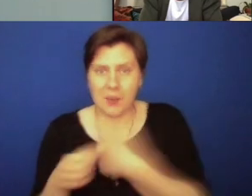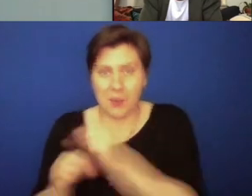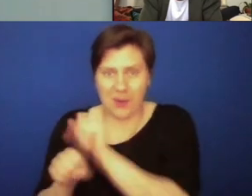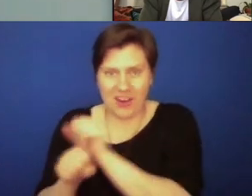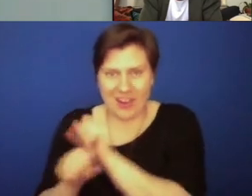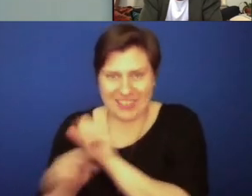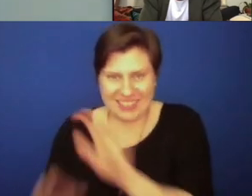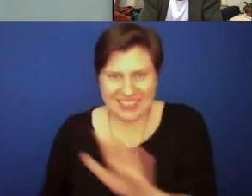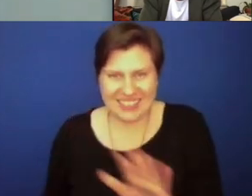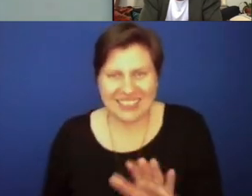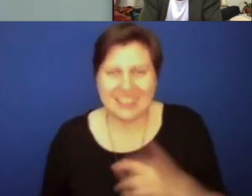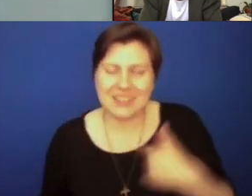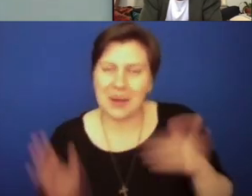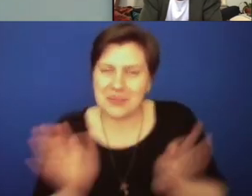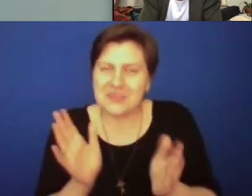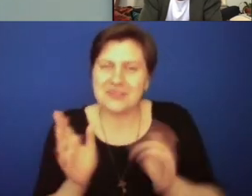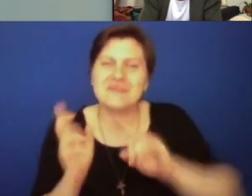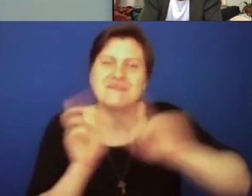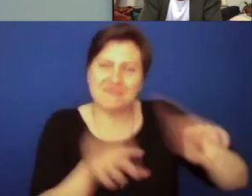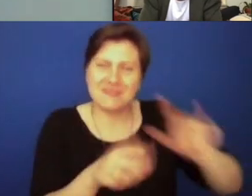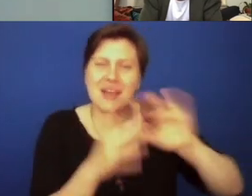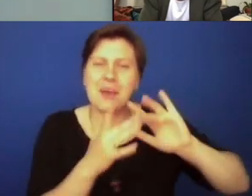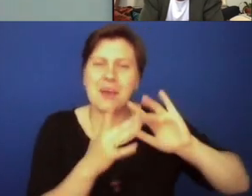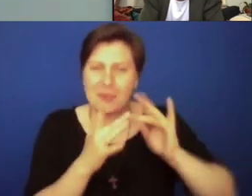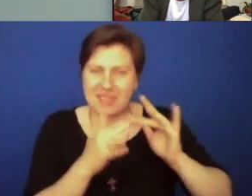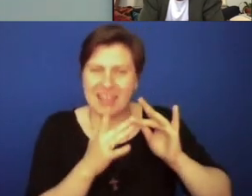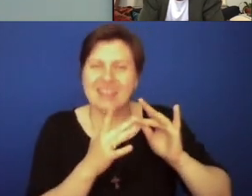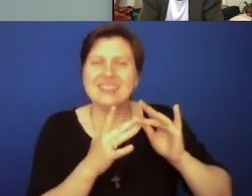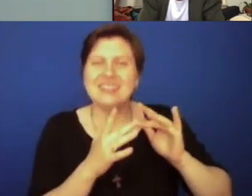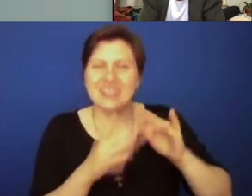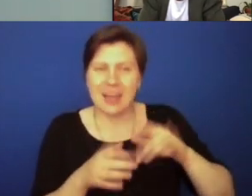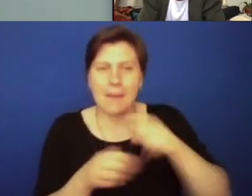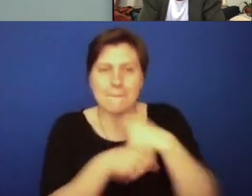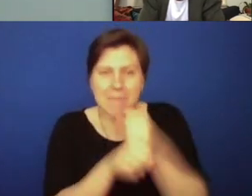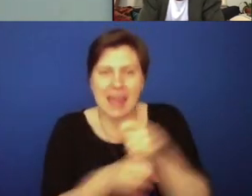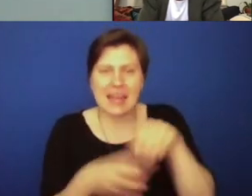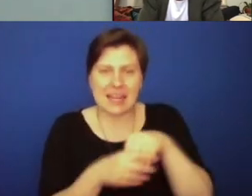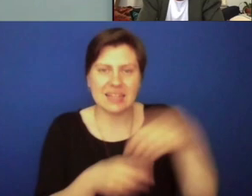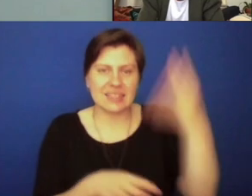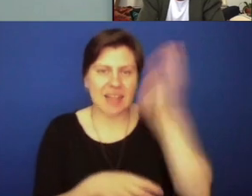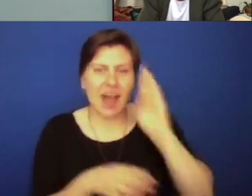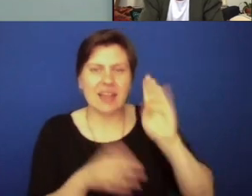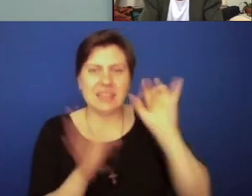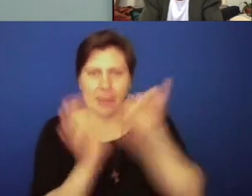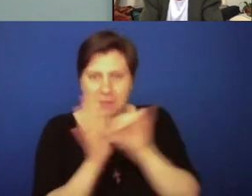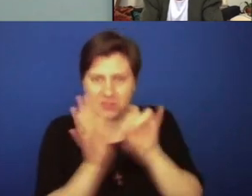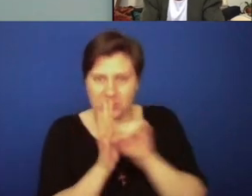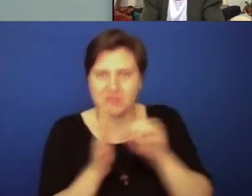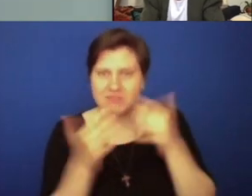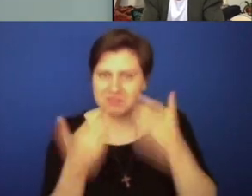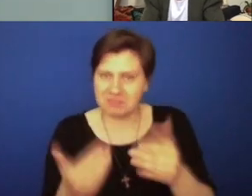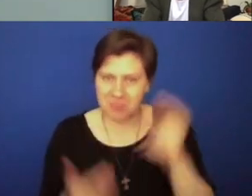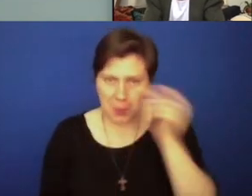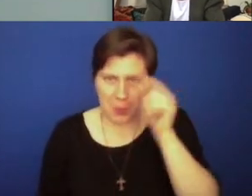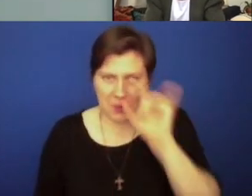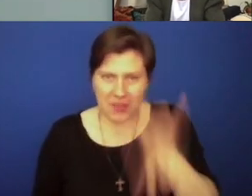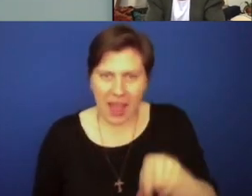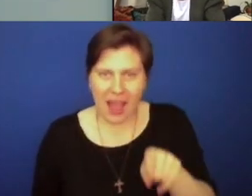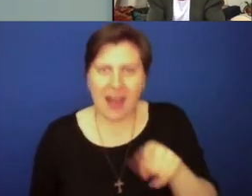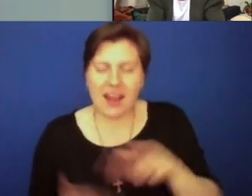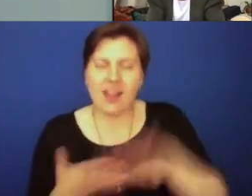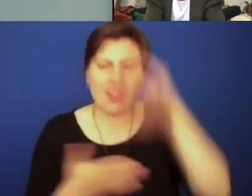work, and so I encourage you to go to the website Made in God's Image, if you Google that with the Archdiocese of Washington, to learn about